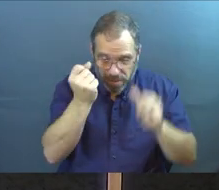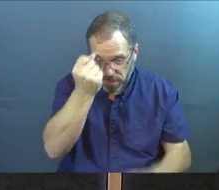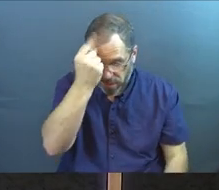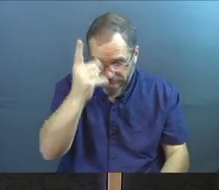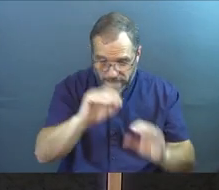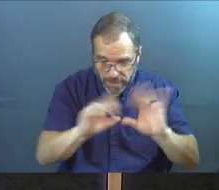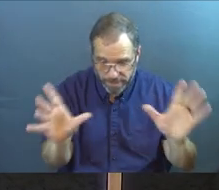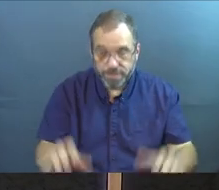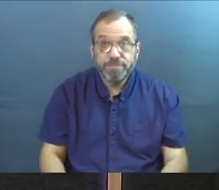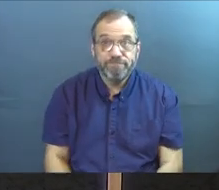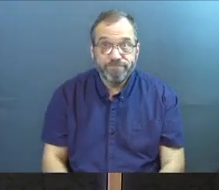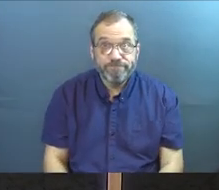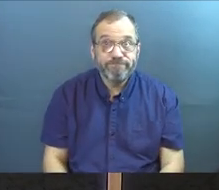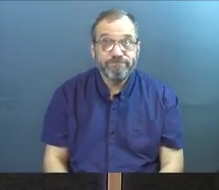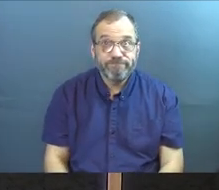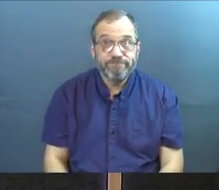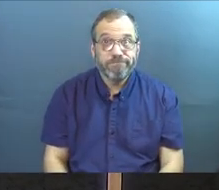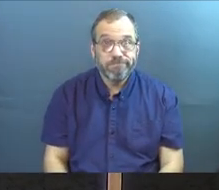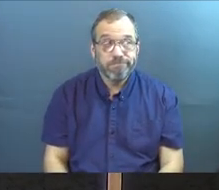understand.